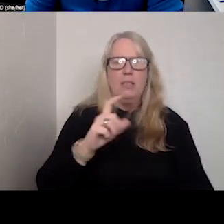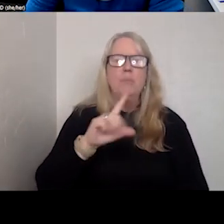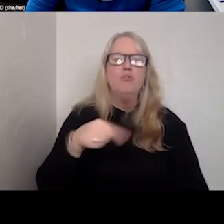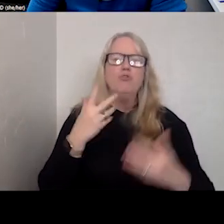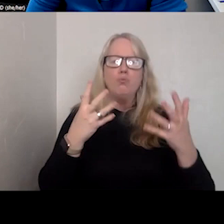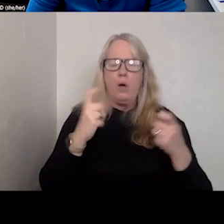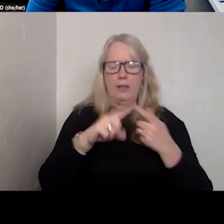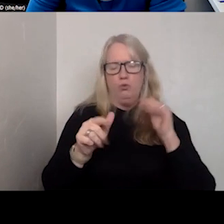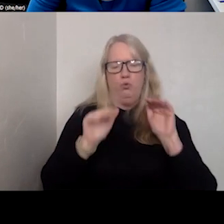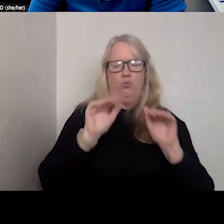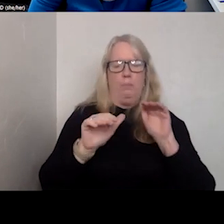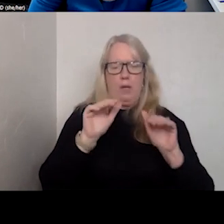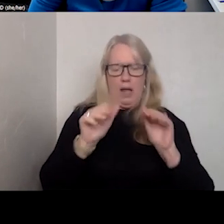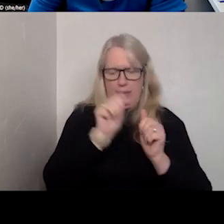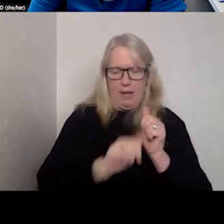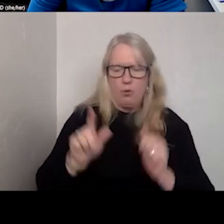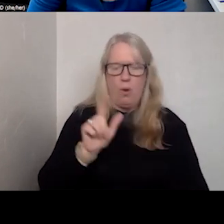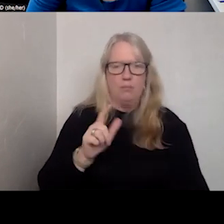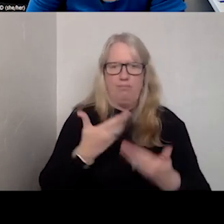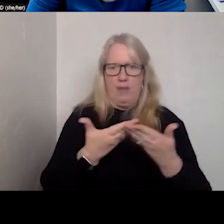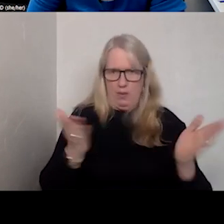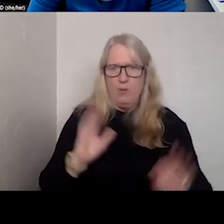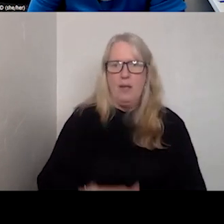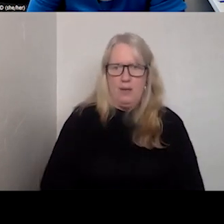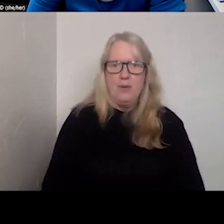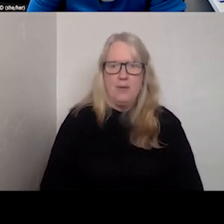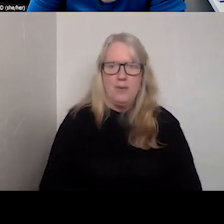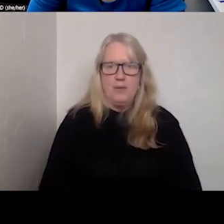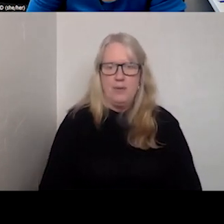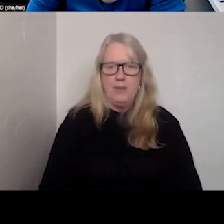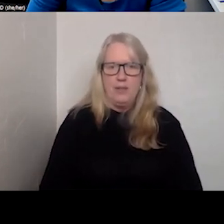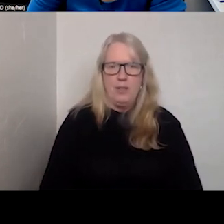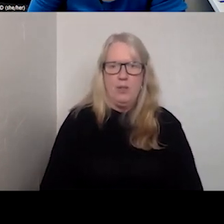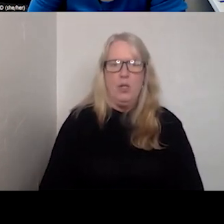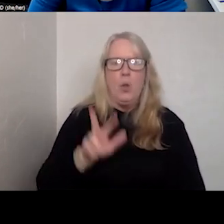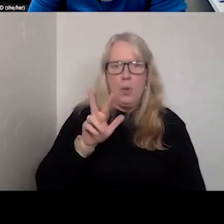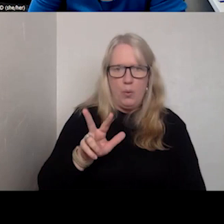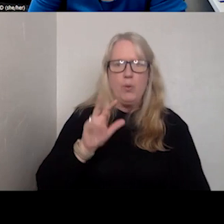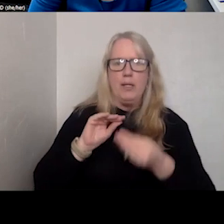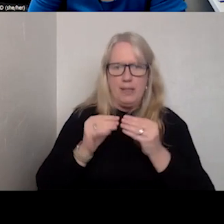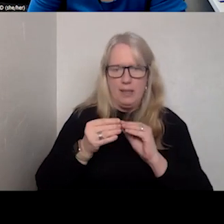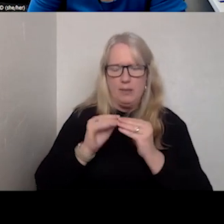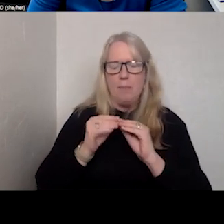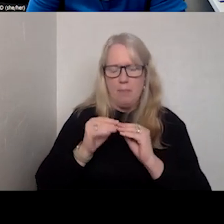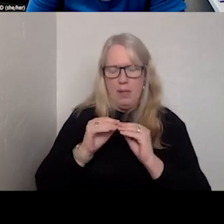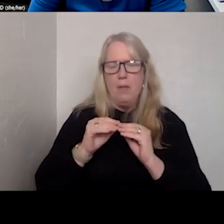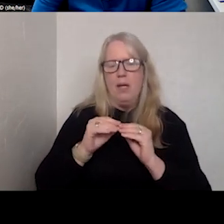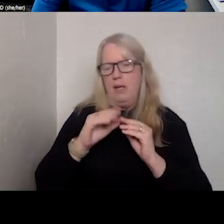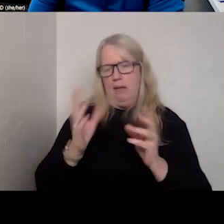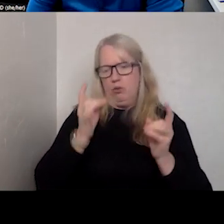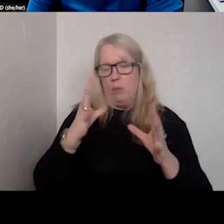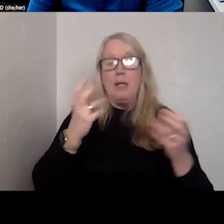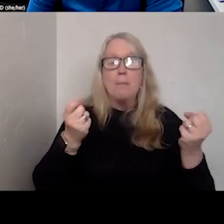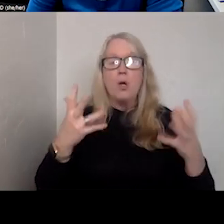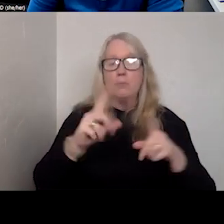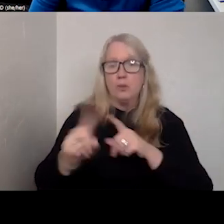wanted to remind everybody that they're out there, that there are three digit crisis numbers in multiple countries.